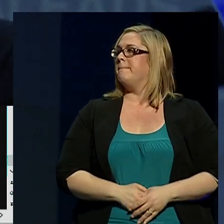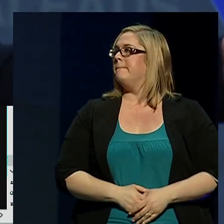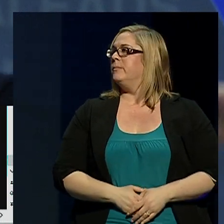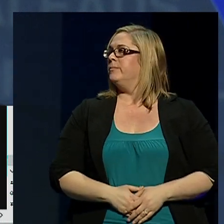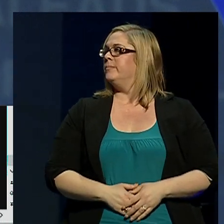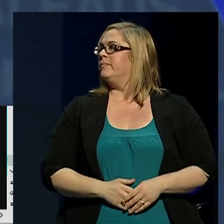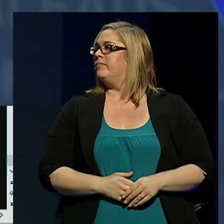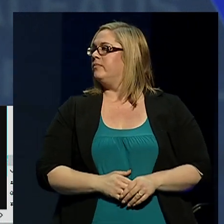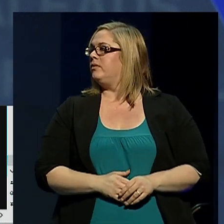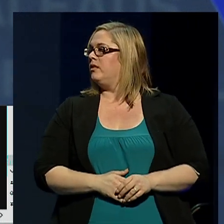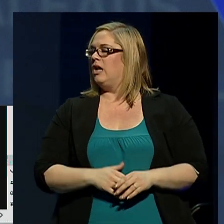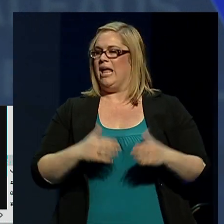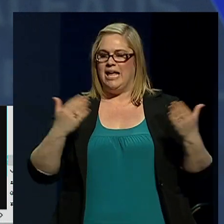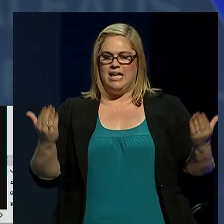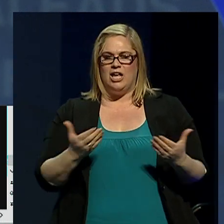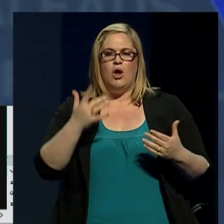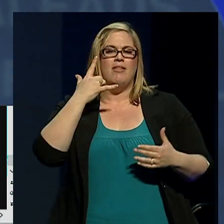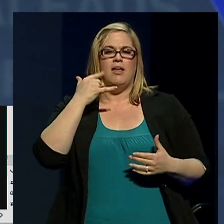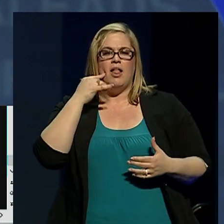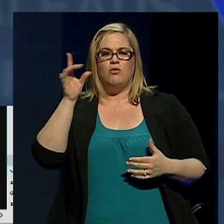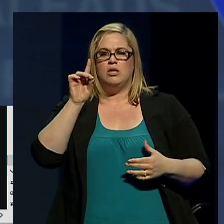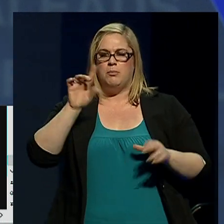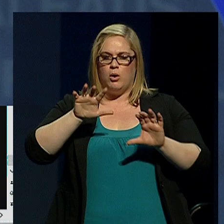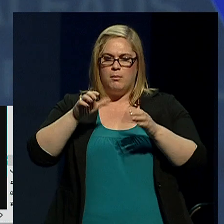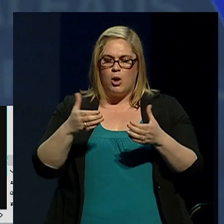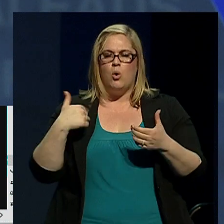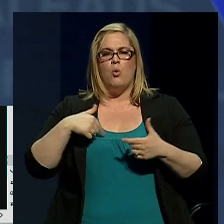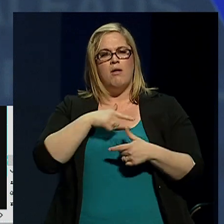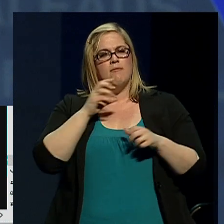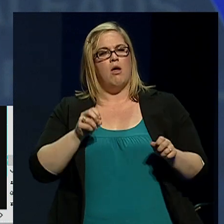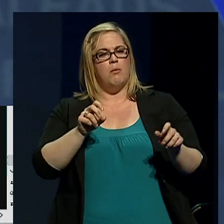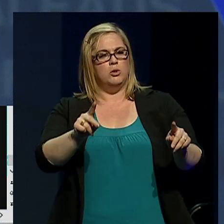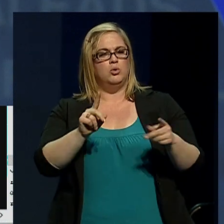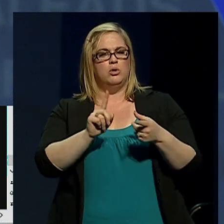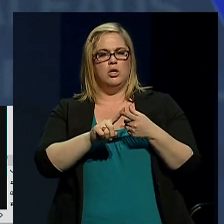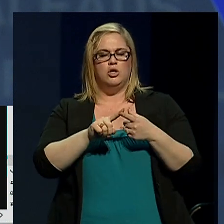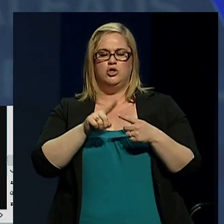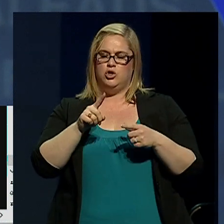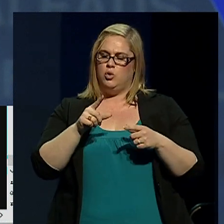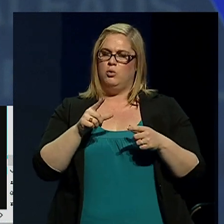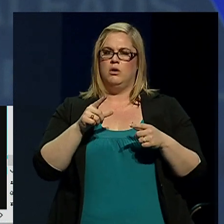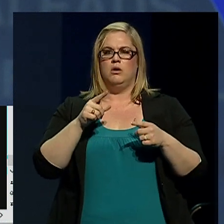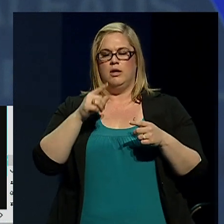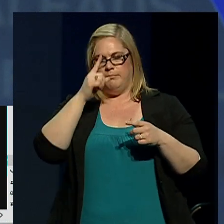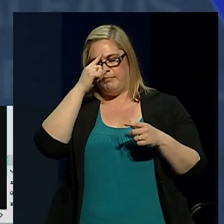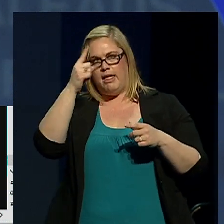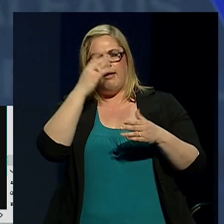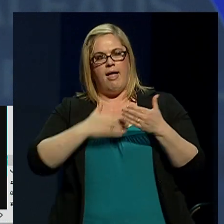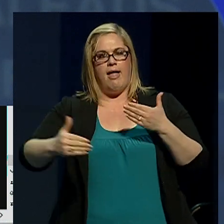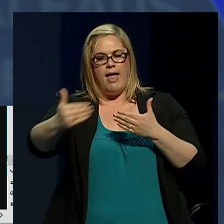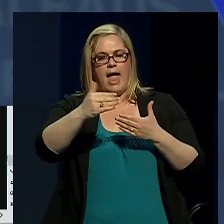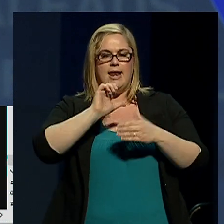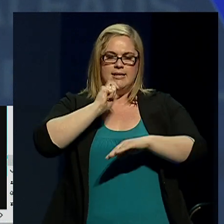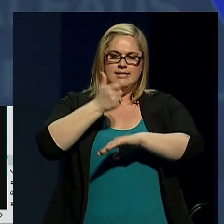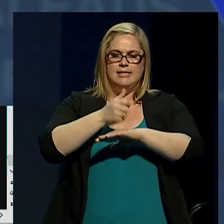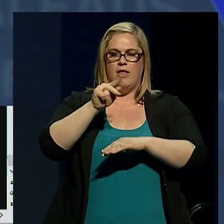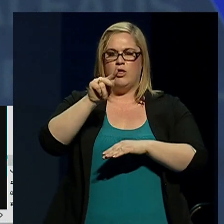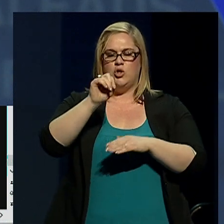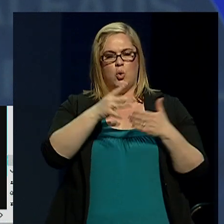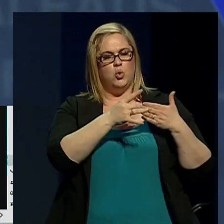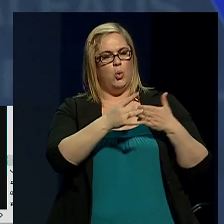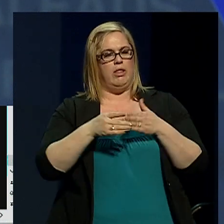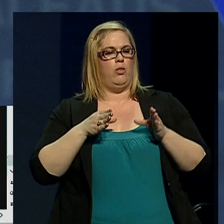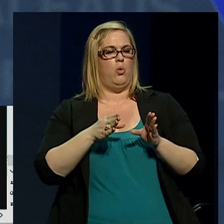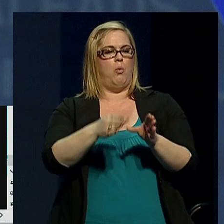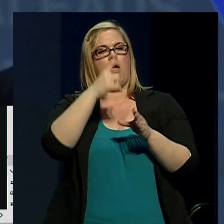Here in the California Democratic Party, we have the opportunity to go on the offense, set the tone, and lead the way for the entire